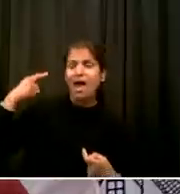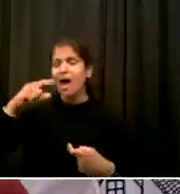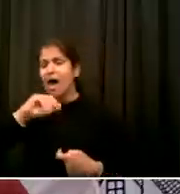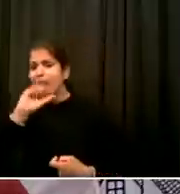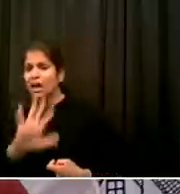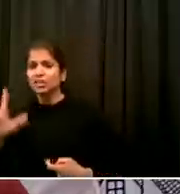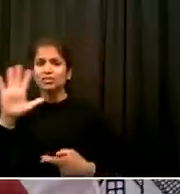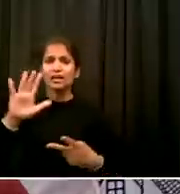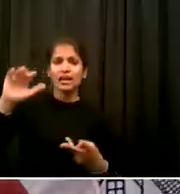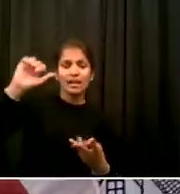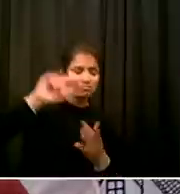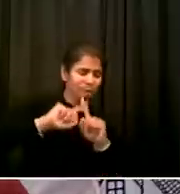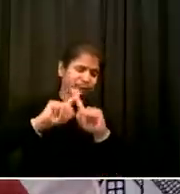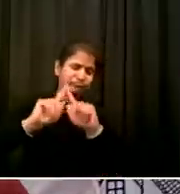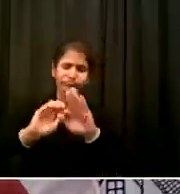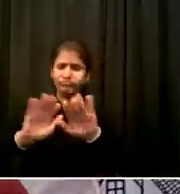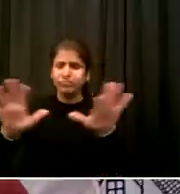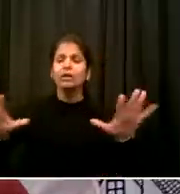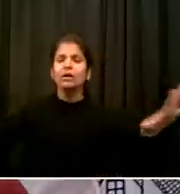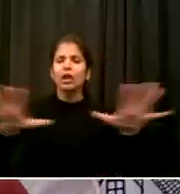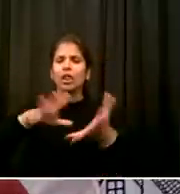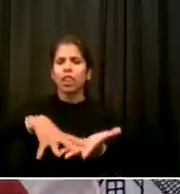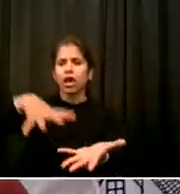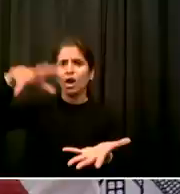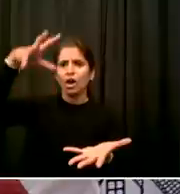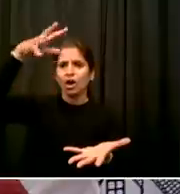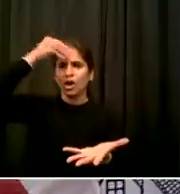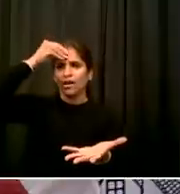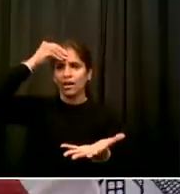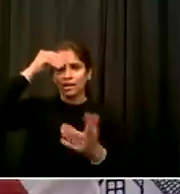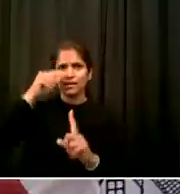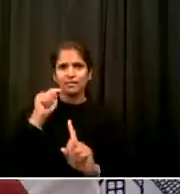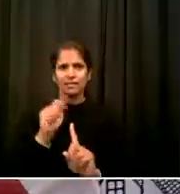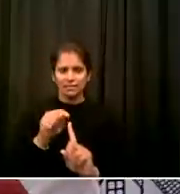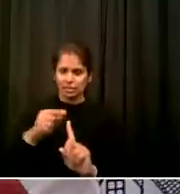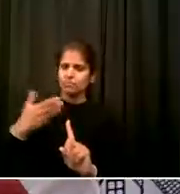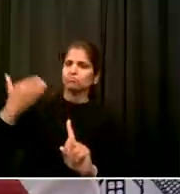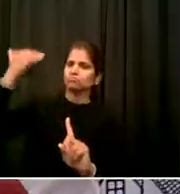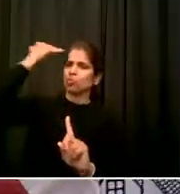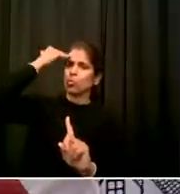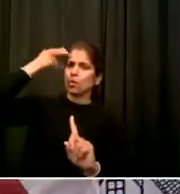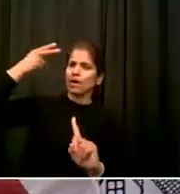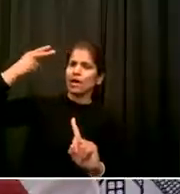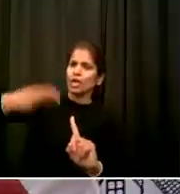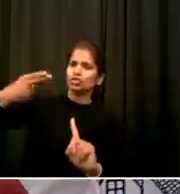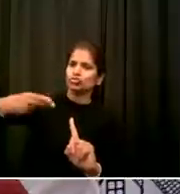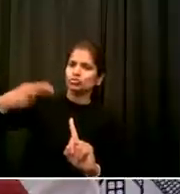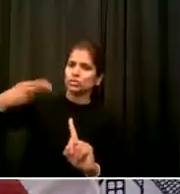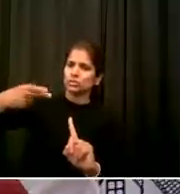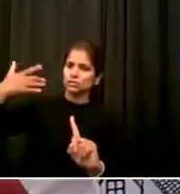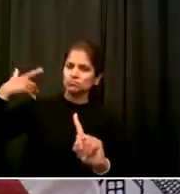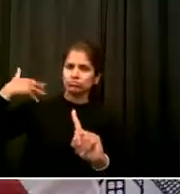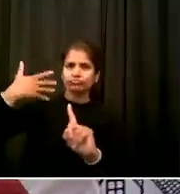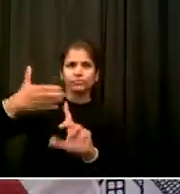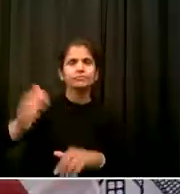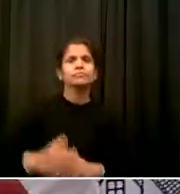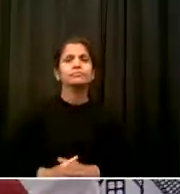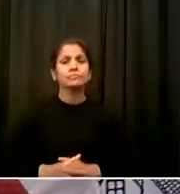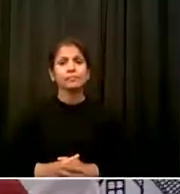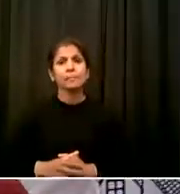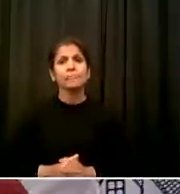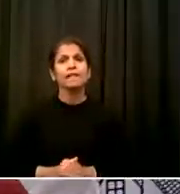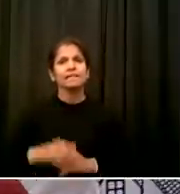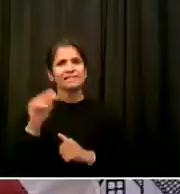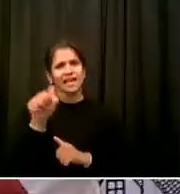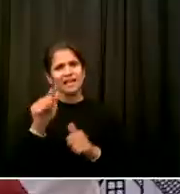I would say that today's announcement The holiday is the beginning But the idea